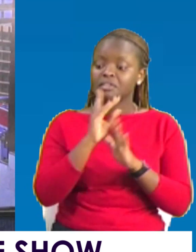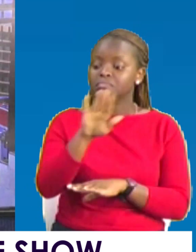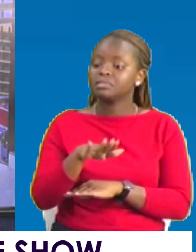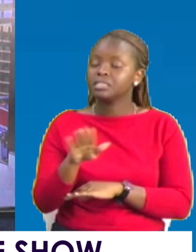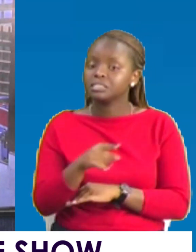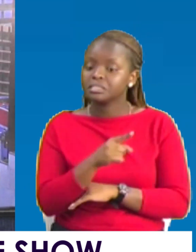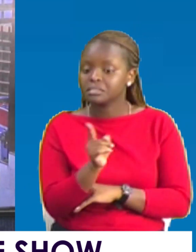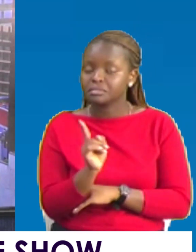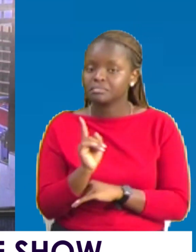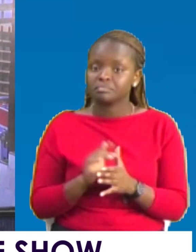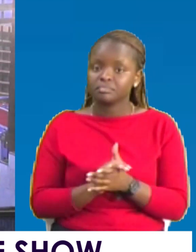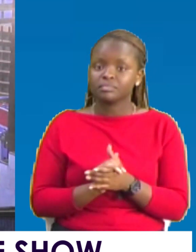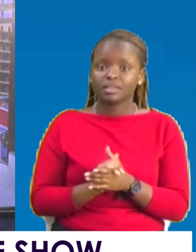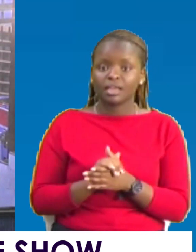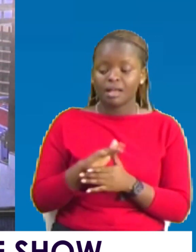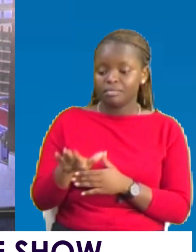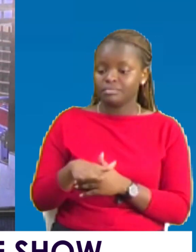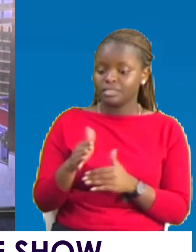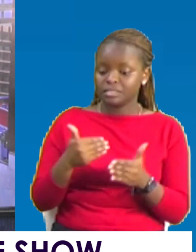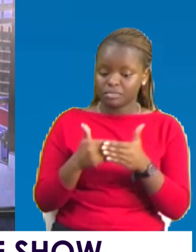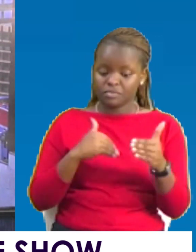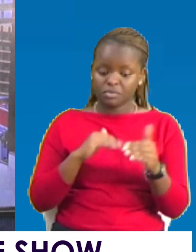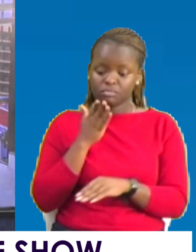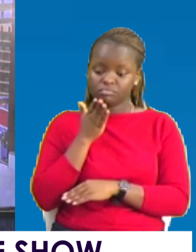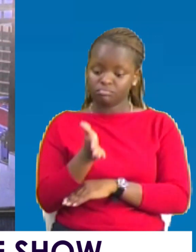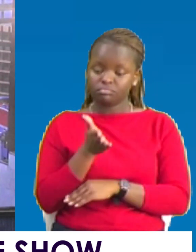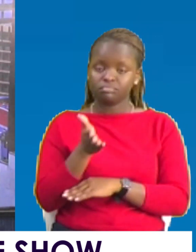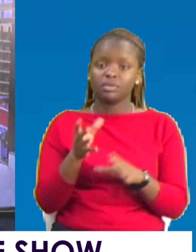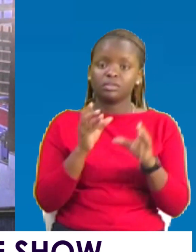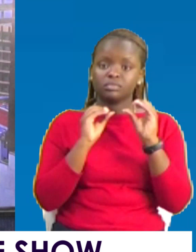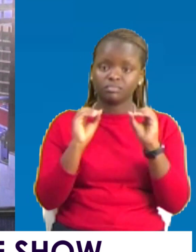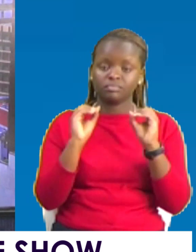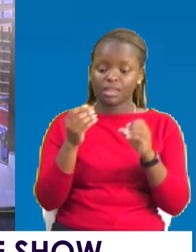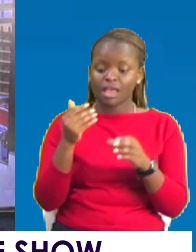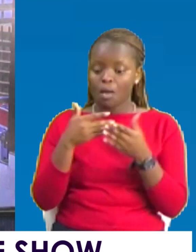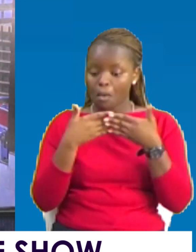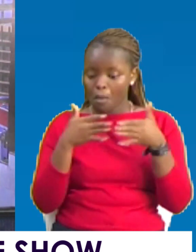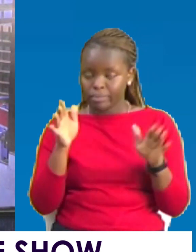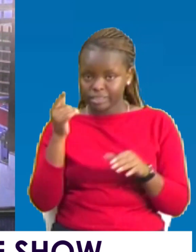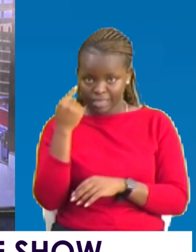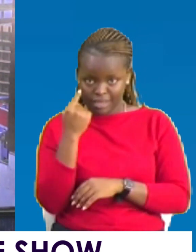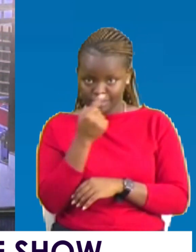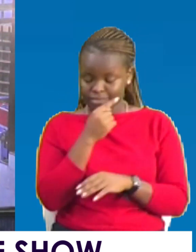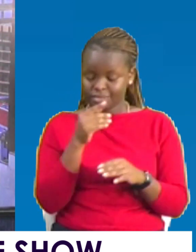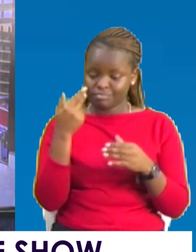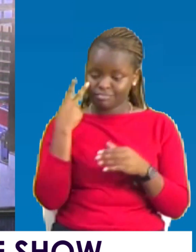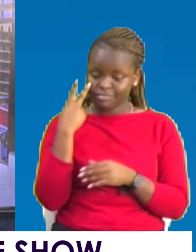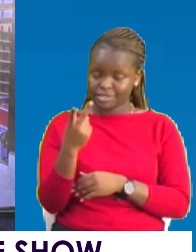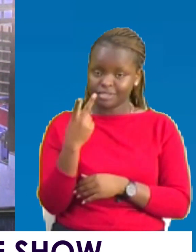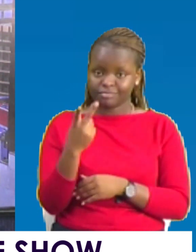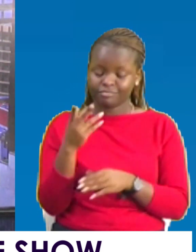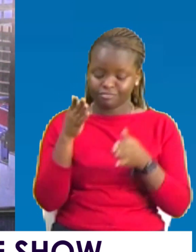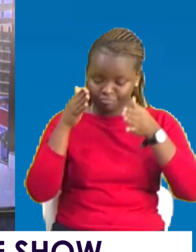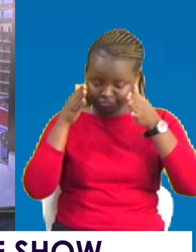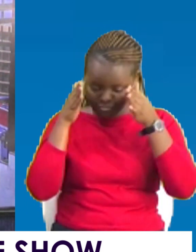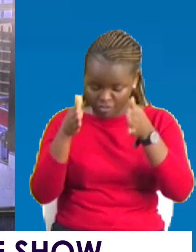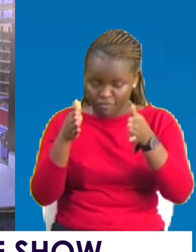is coming to a place it has never been before. You need to open your inner eyes to see it. You need to be focused a little